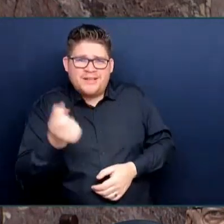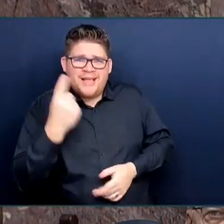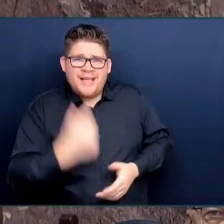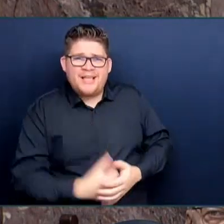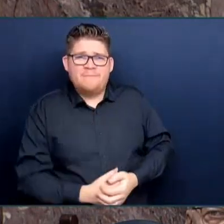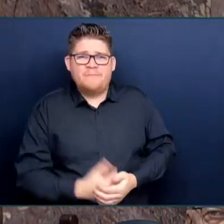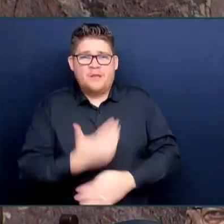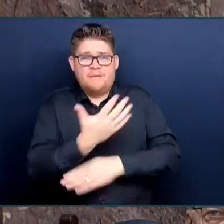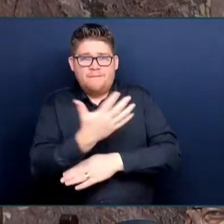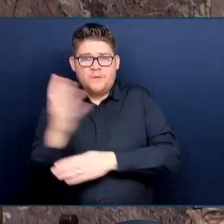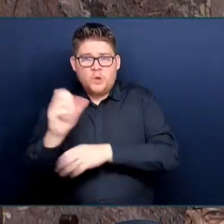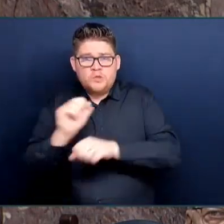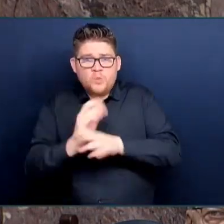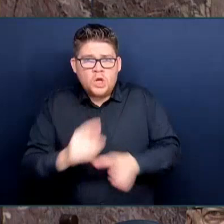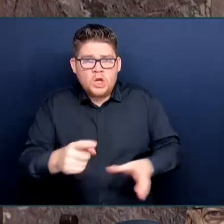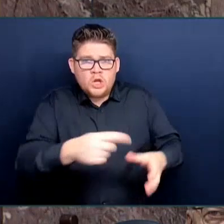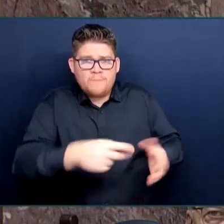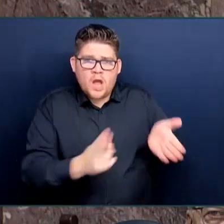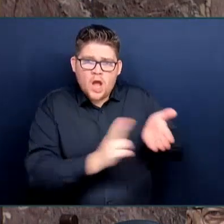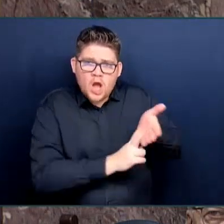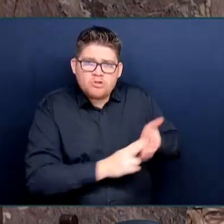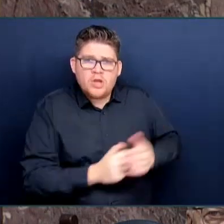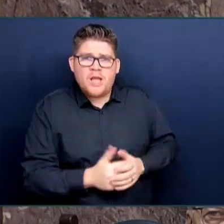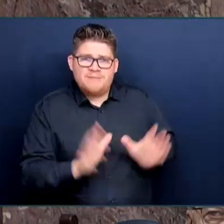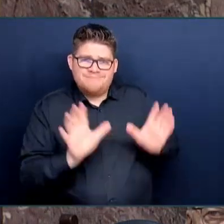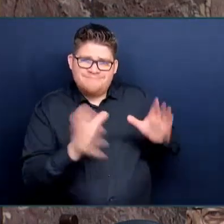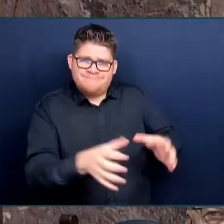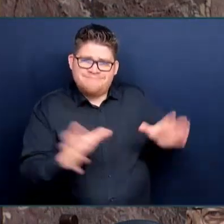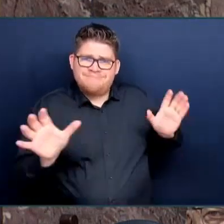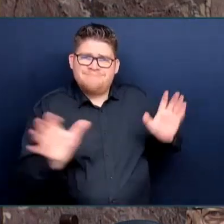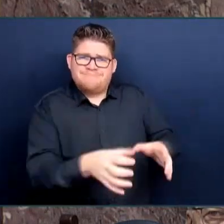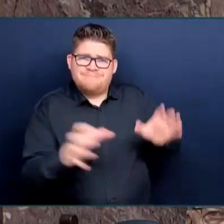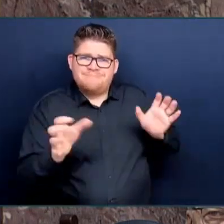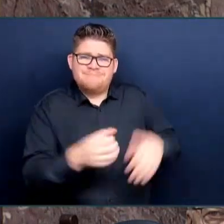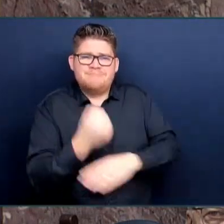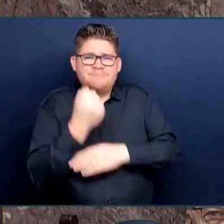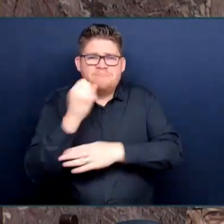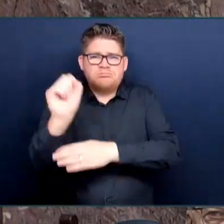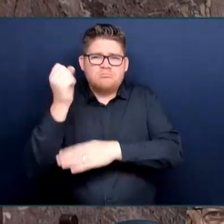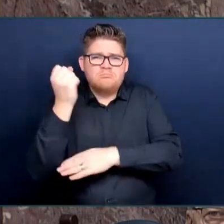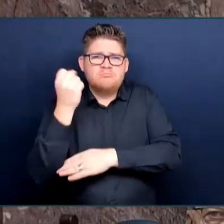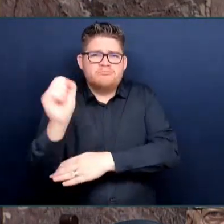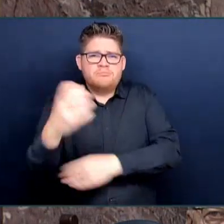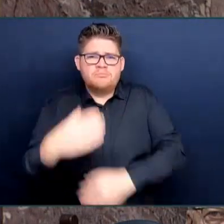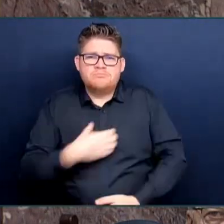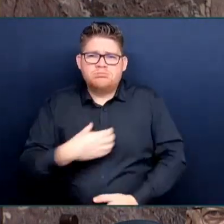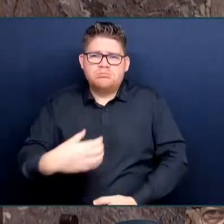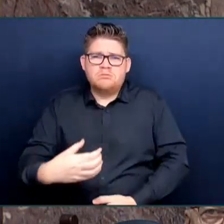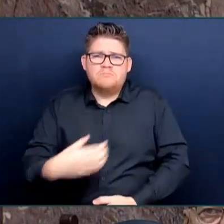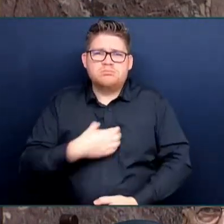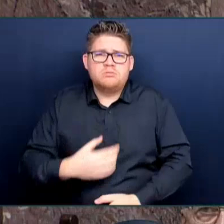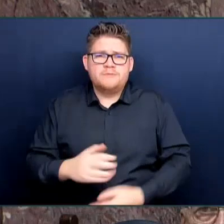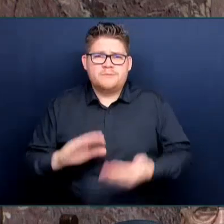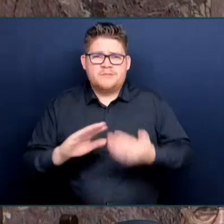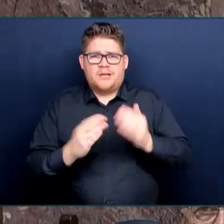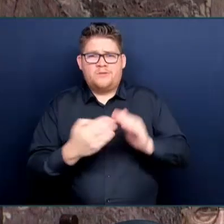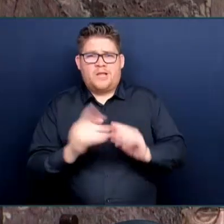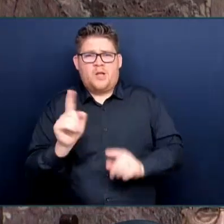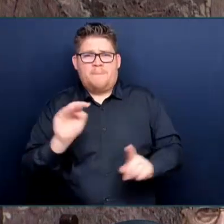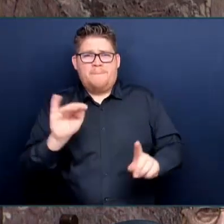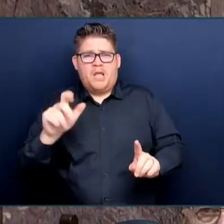downtown Merritt and outside many ministry offices, demanding immediate action. Shelley Stewart